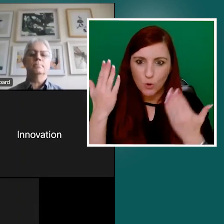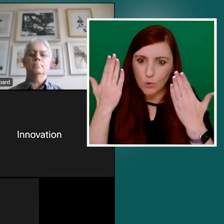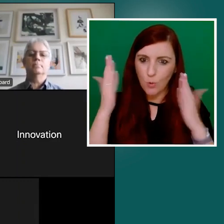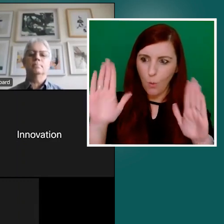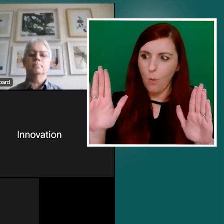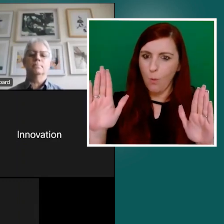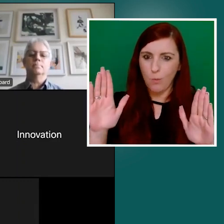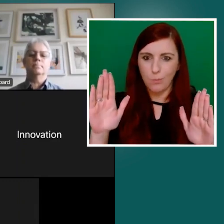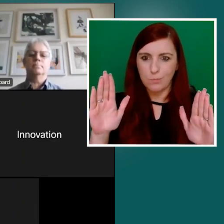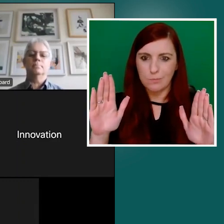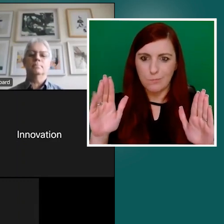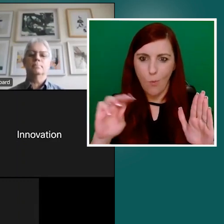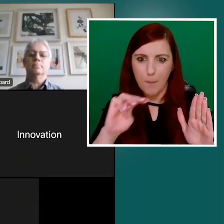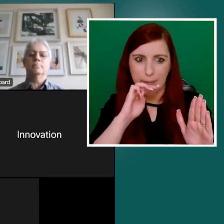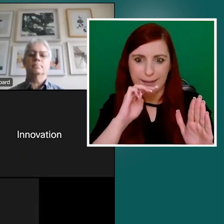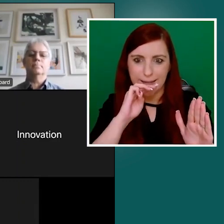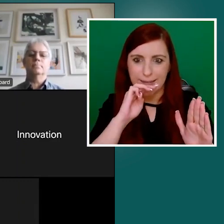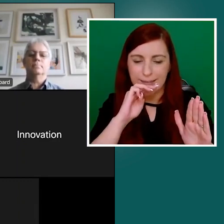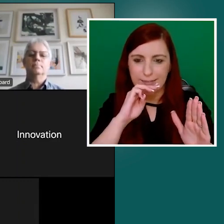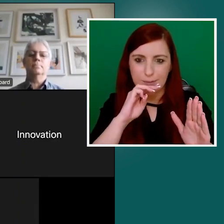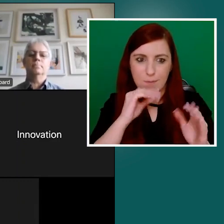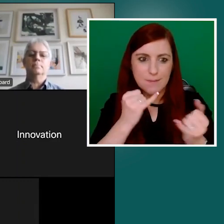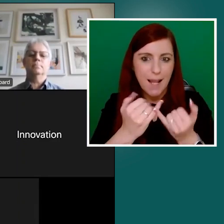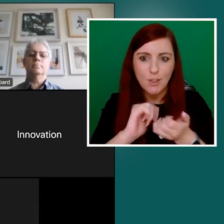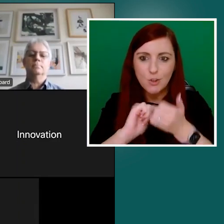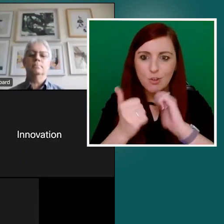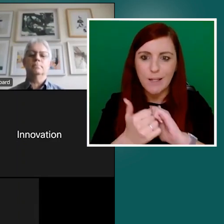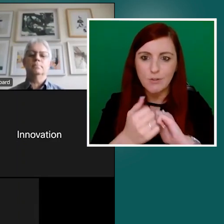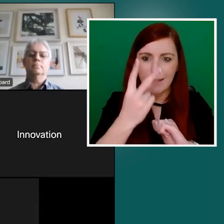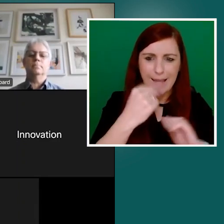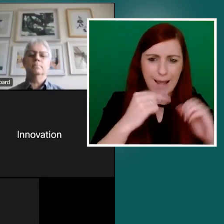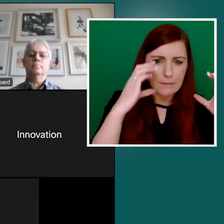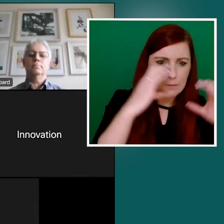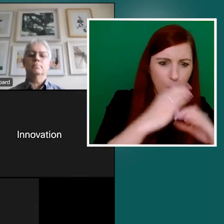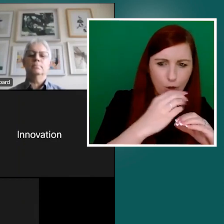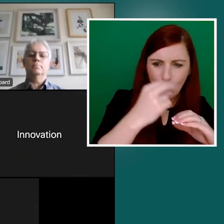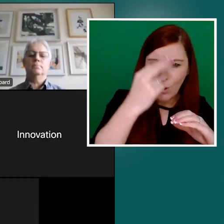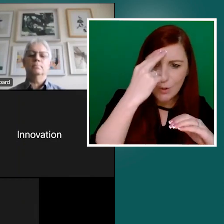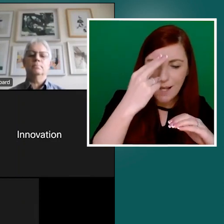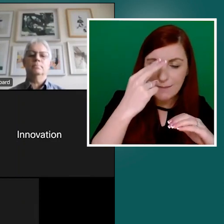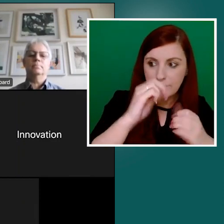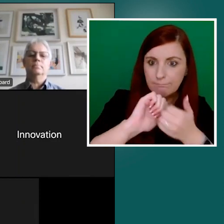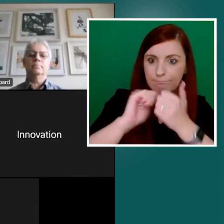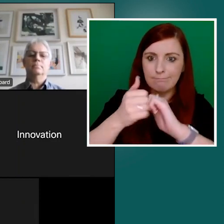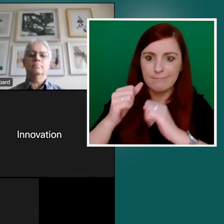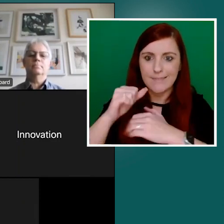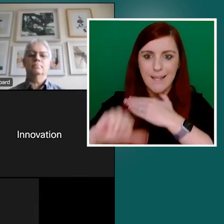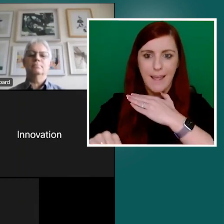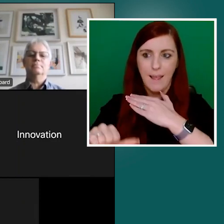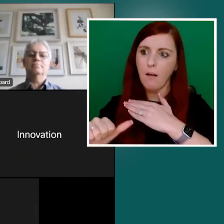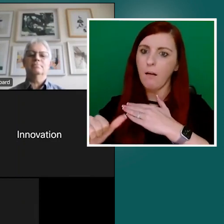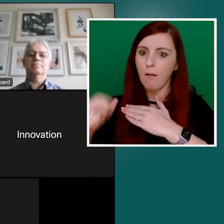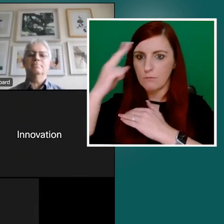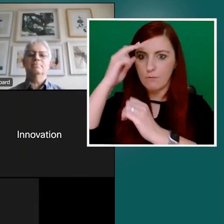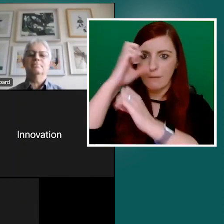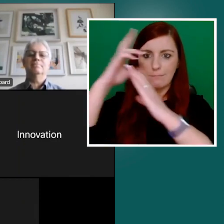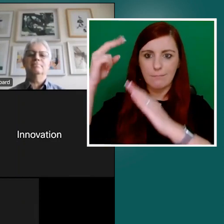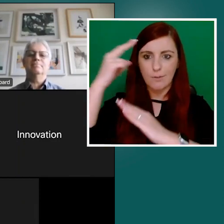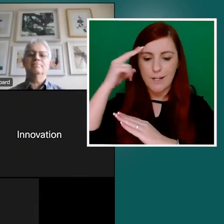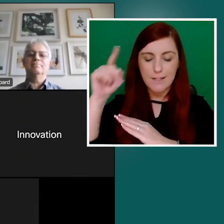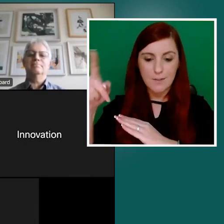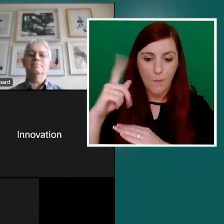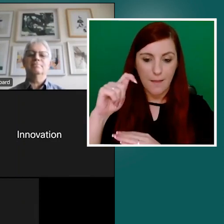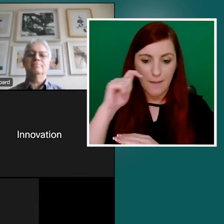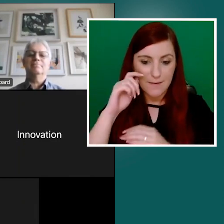theoretical conversation, but you've really got us there. I have to say, I enjoyed Daddy's Mumpy Writing as a wonderful description of Braille,